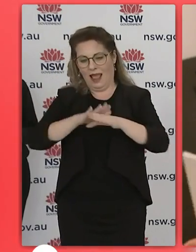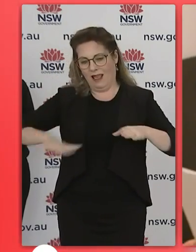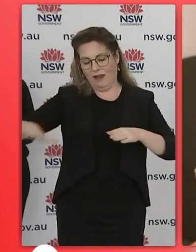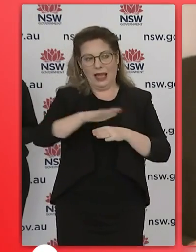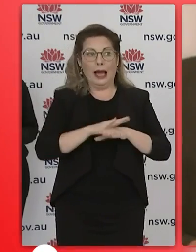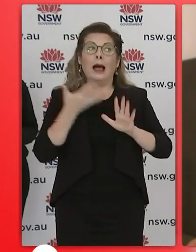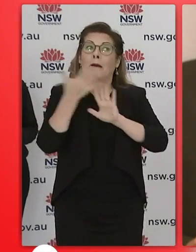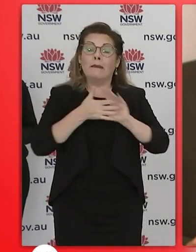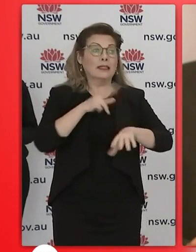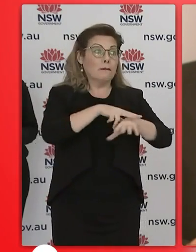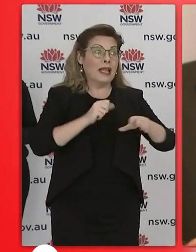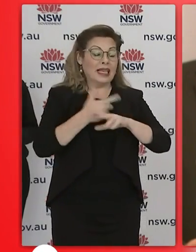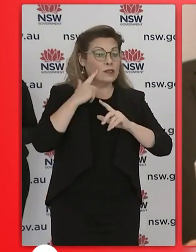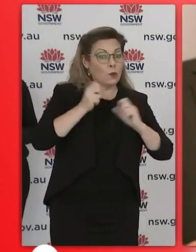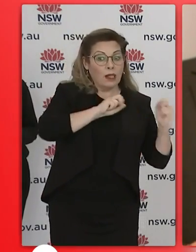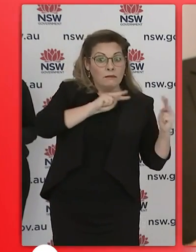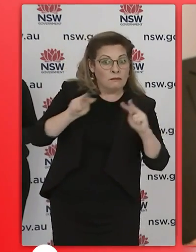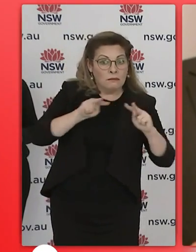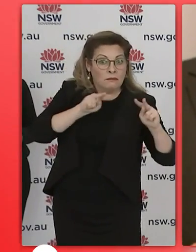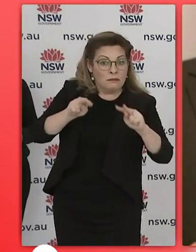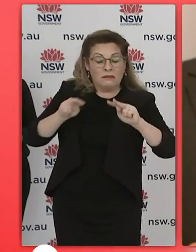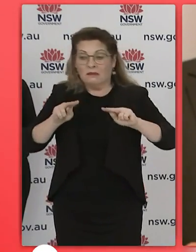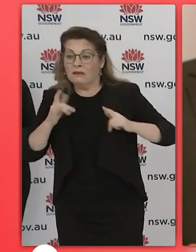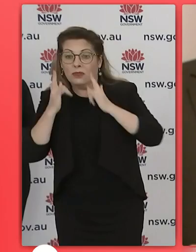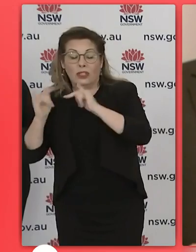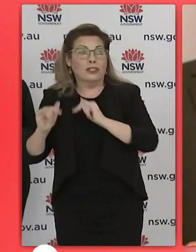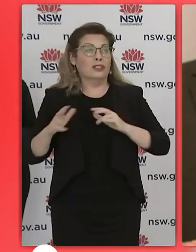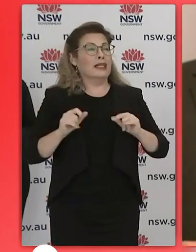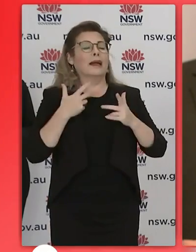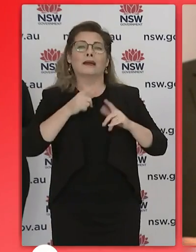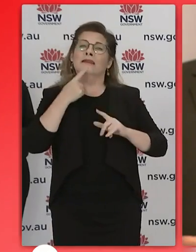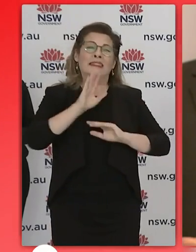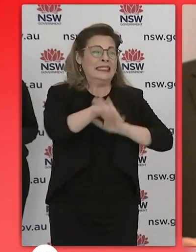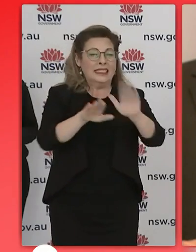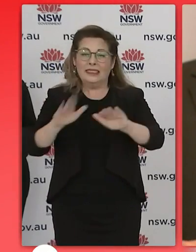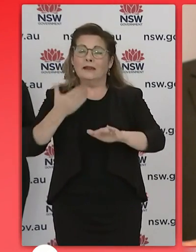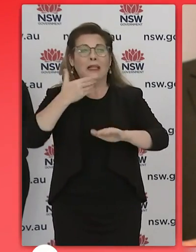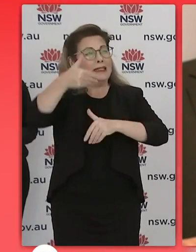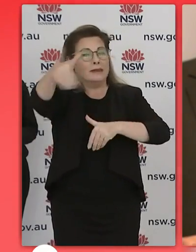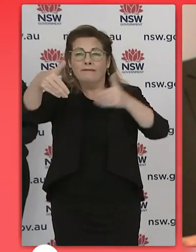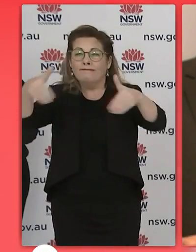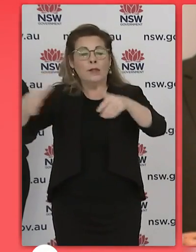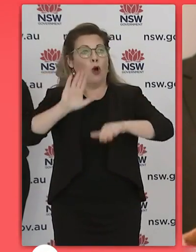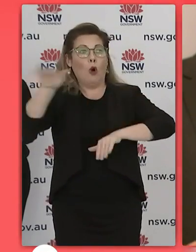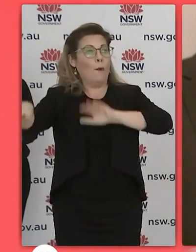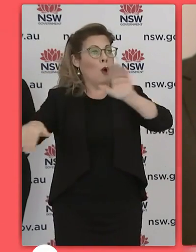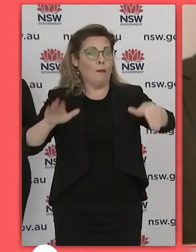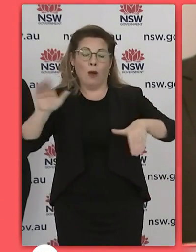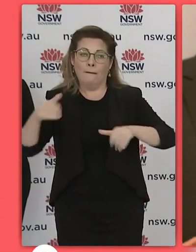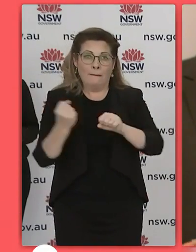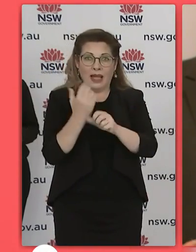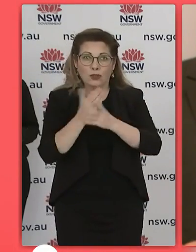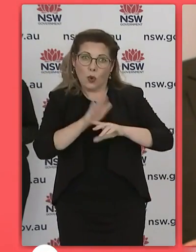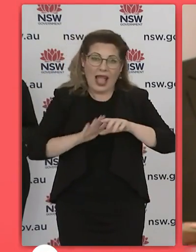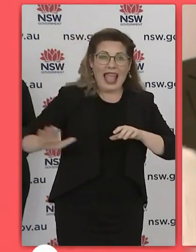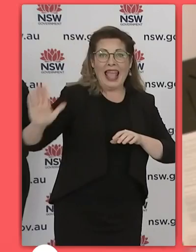shopping areas and perhaps not doing the right thing so police will be more present in the Canterbury Bankstown local government area to ensure compliance